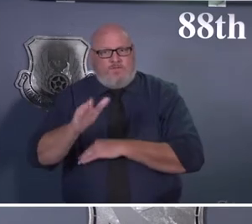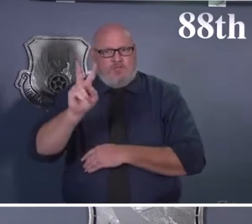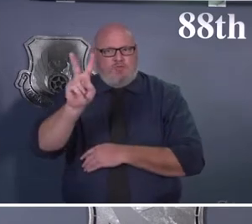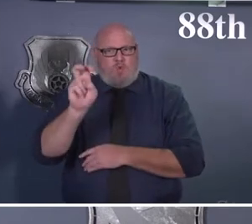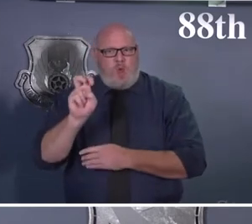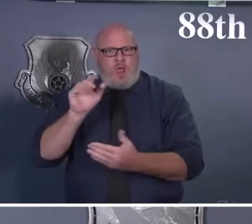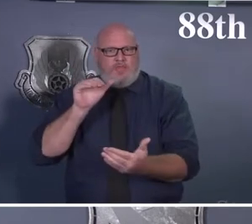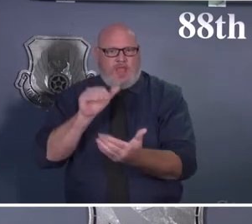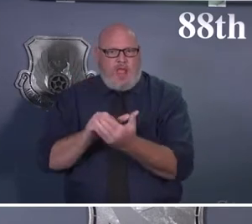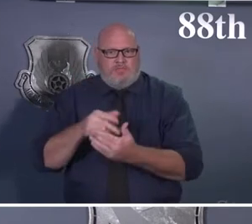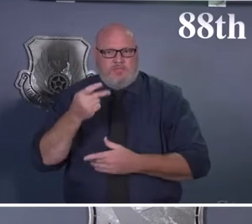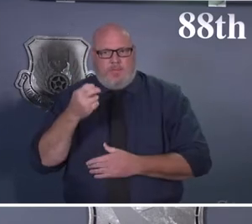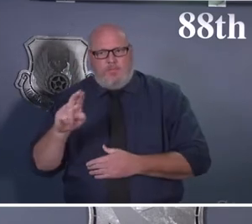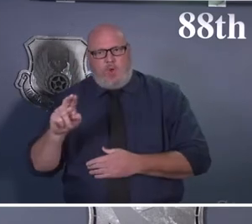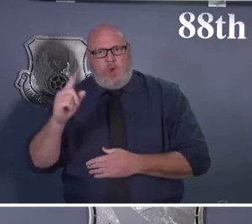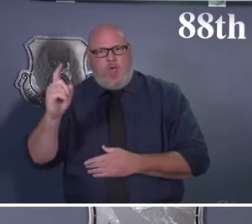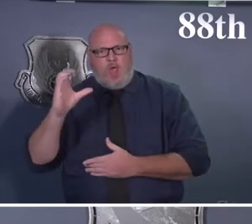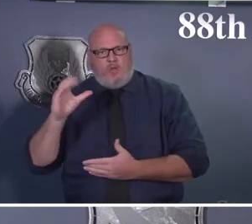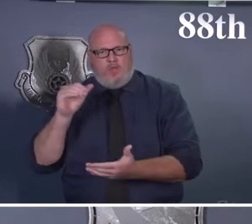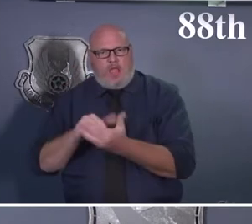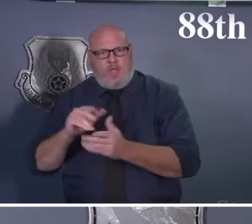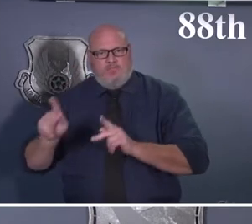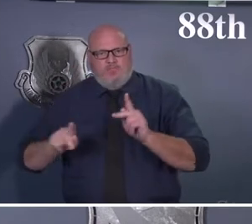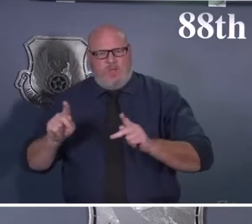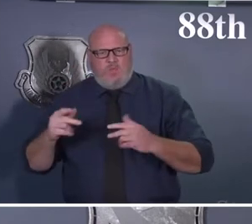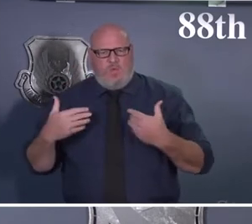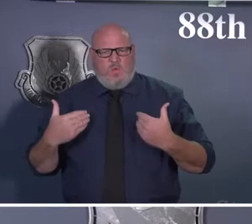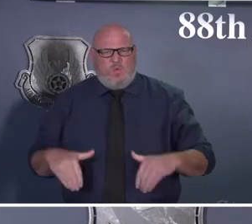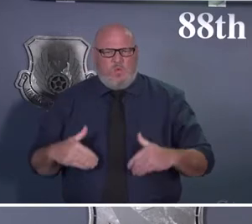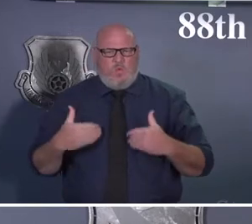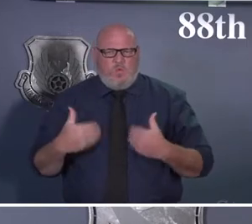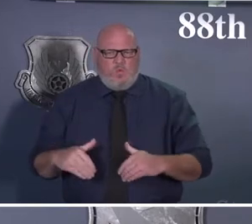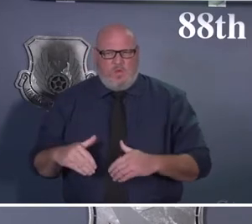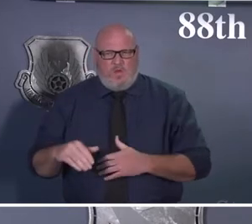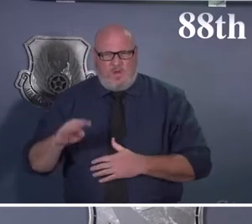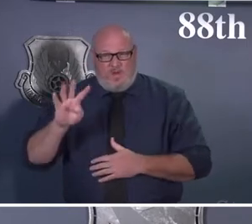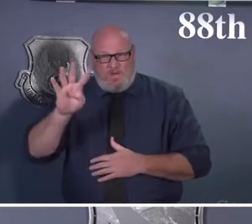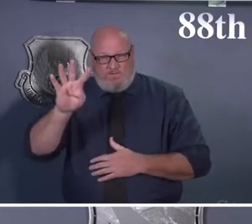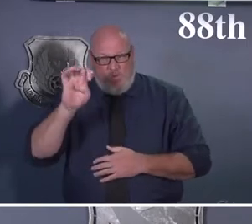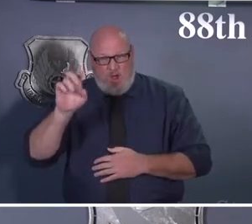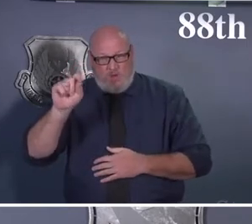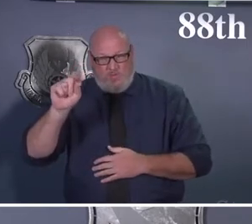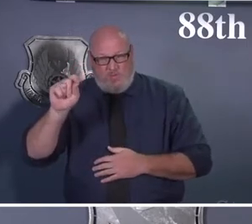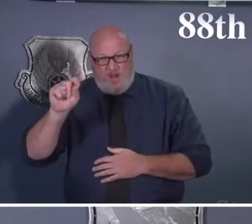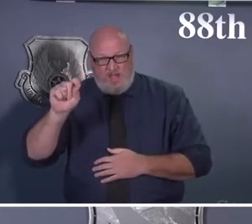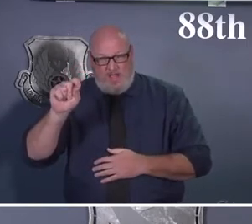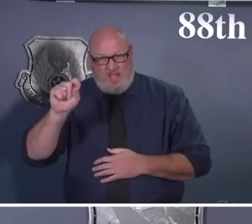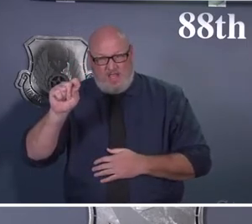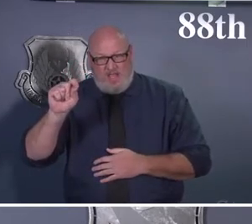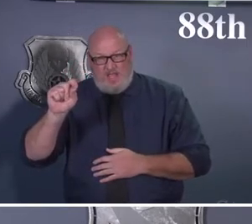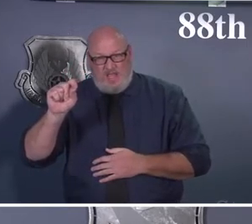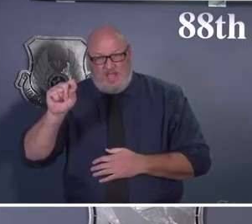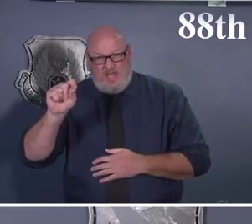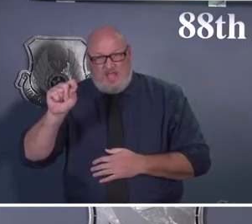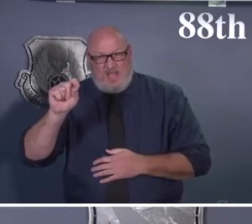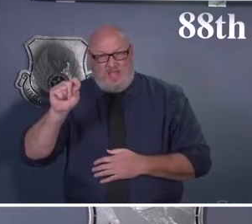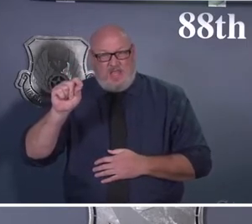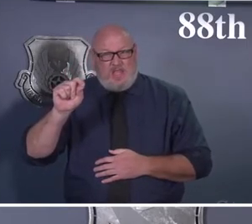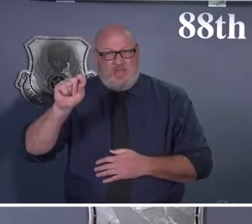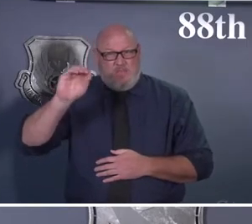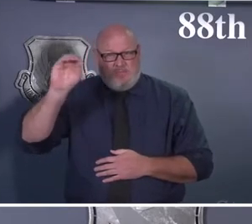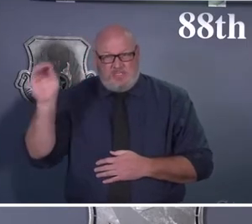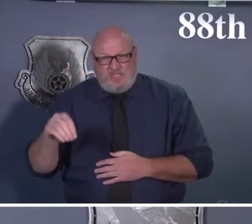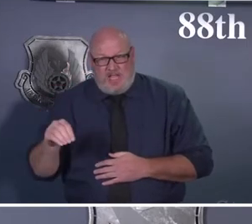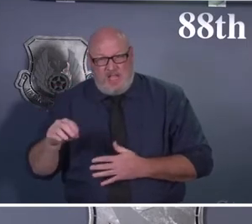Protection Condition Delta was 420 cases. And so we well exceeded that, three, four, five times that